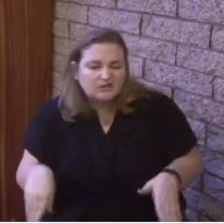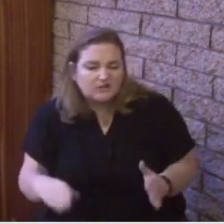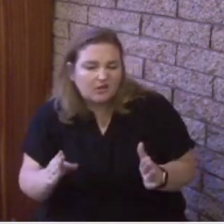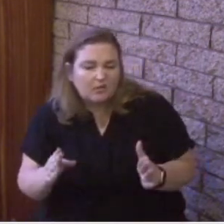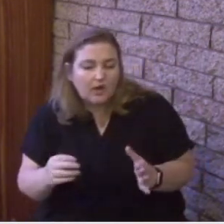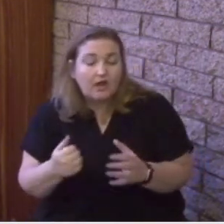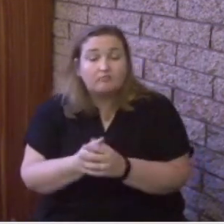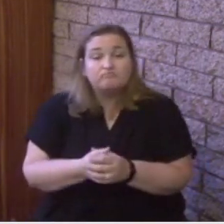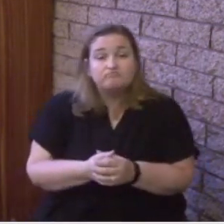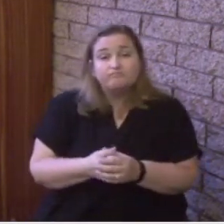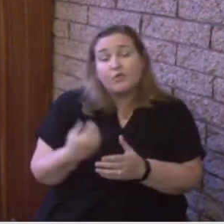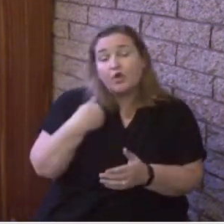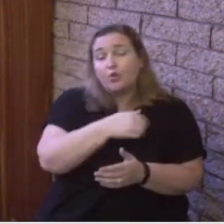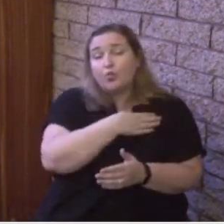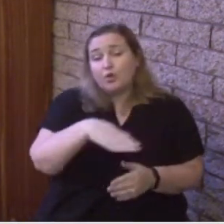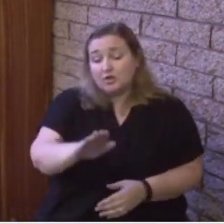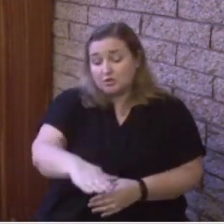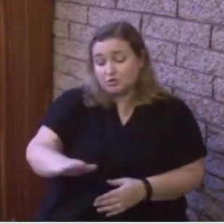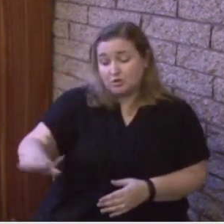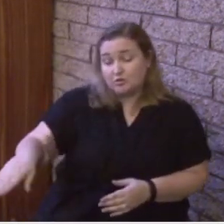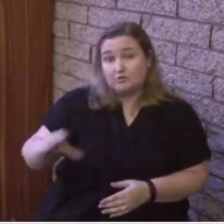we are either children of God